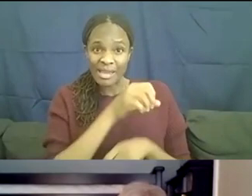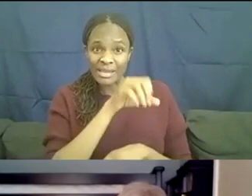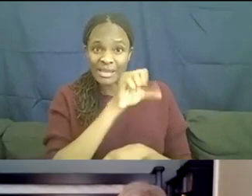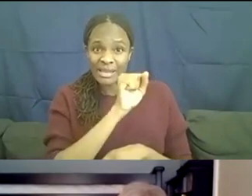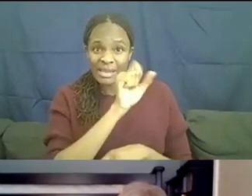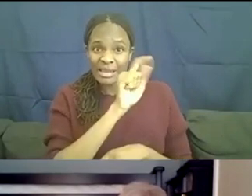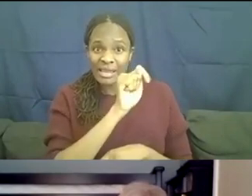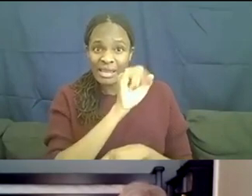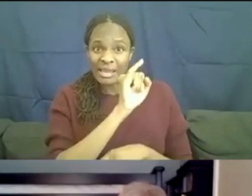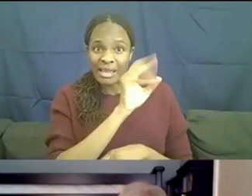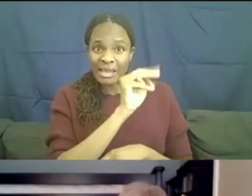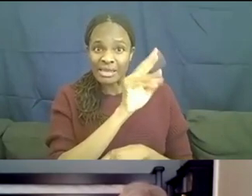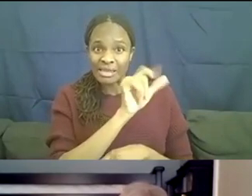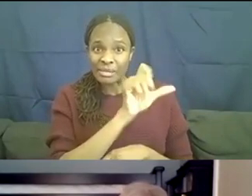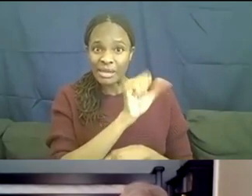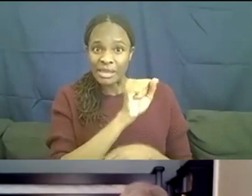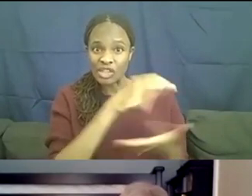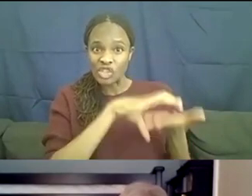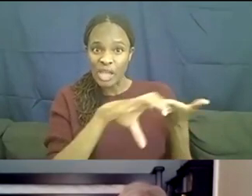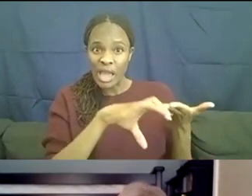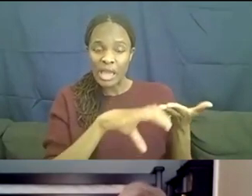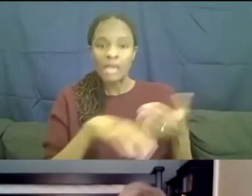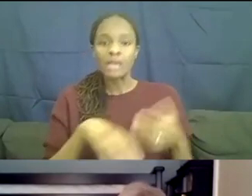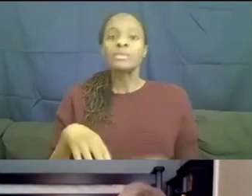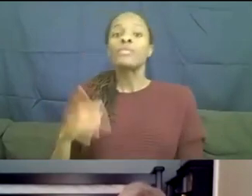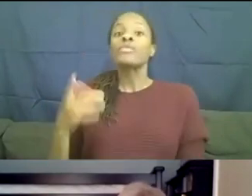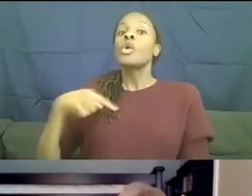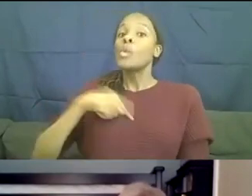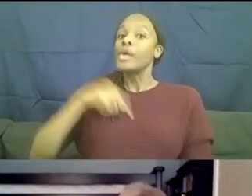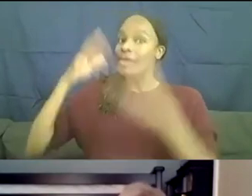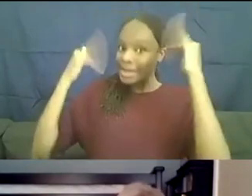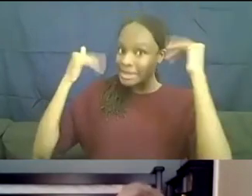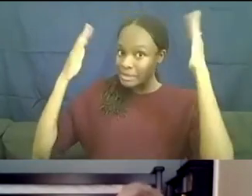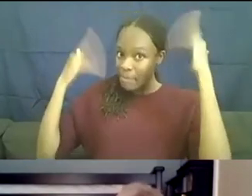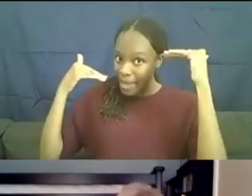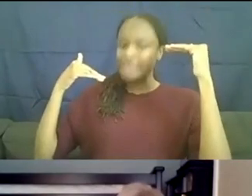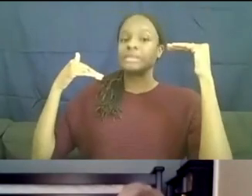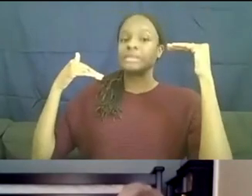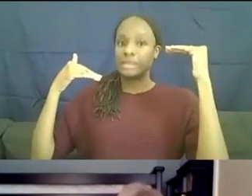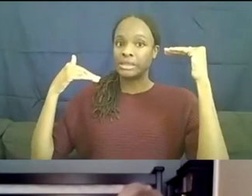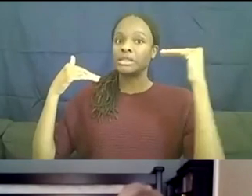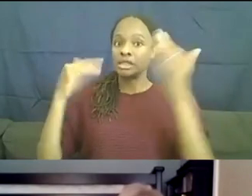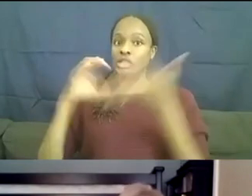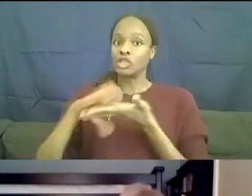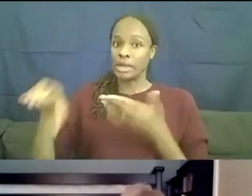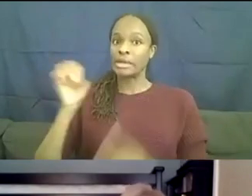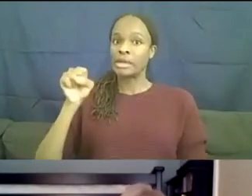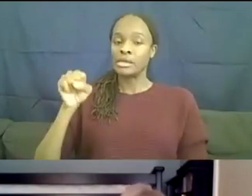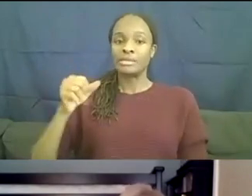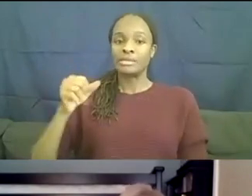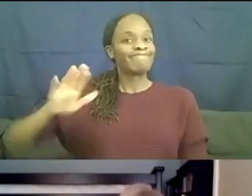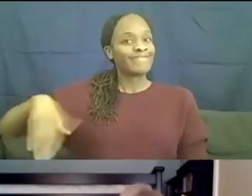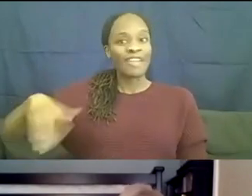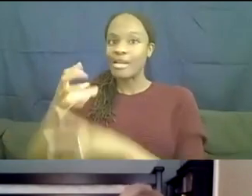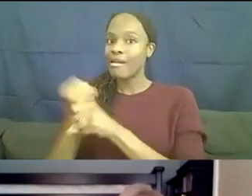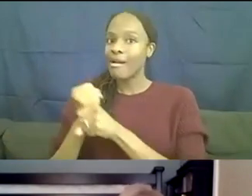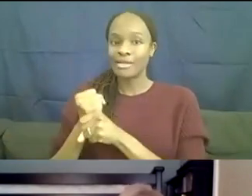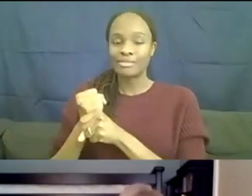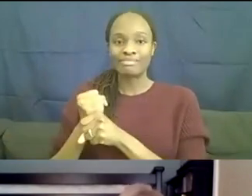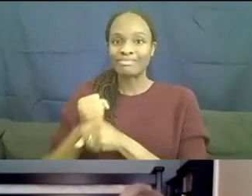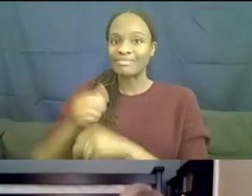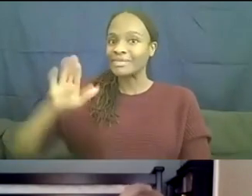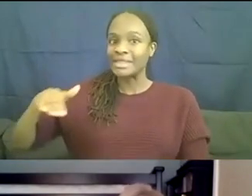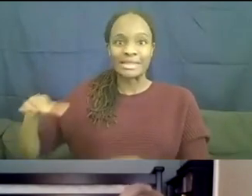uh, did you get. We're expecting one. We're expecting one. We haven't gotten it yet. It hasn't come